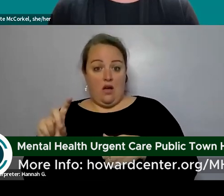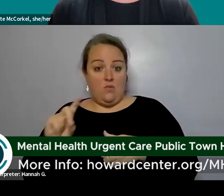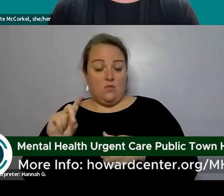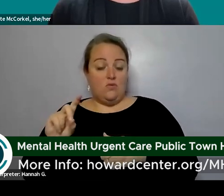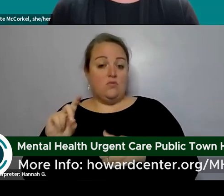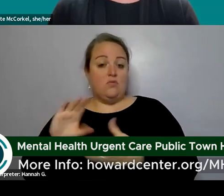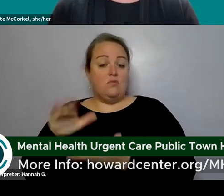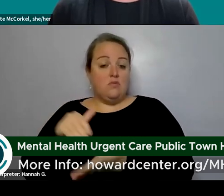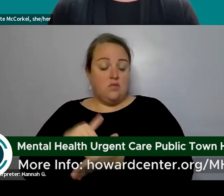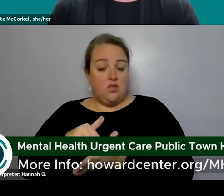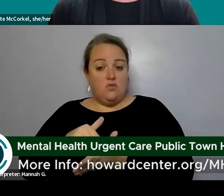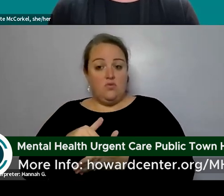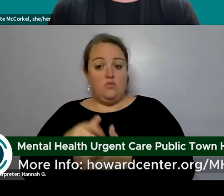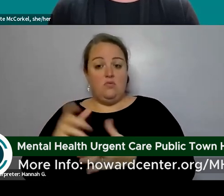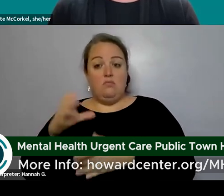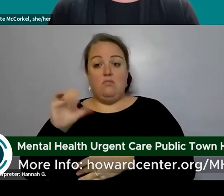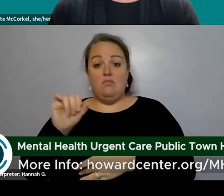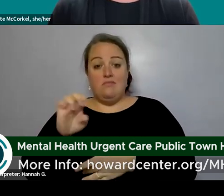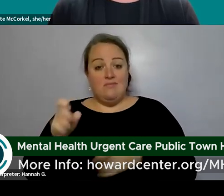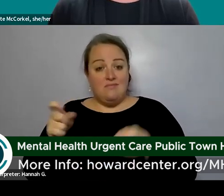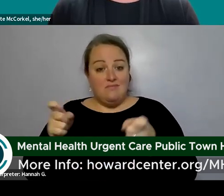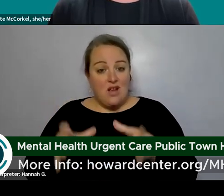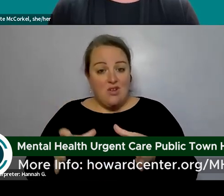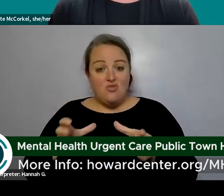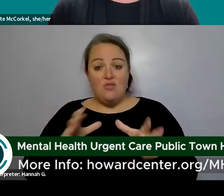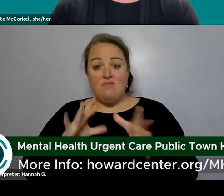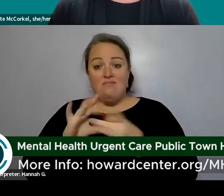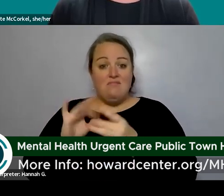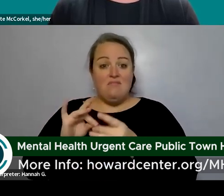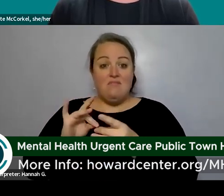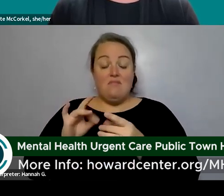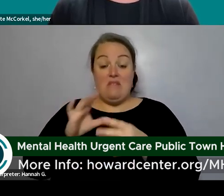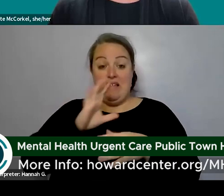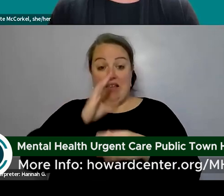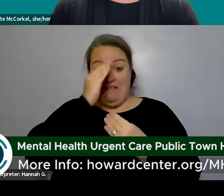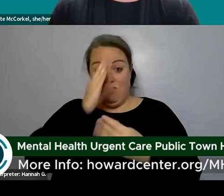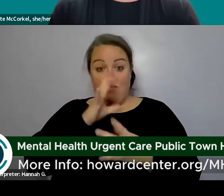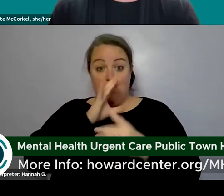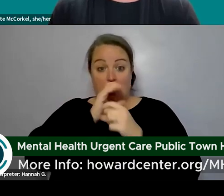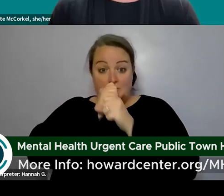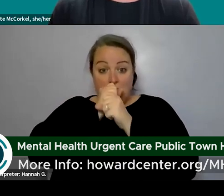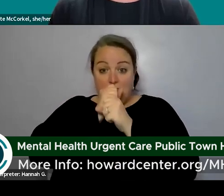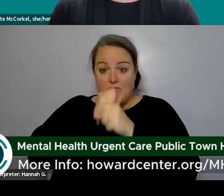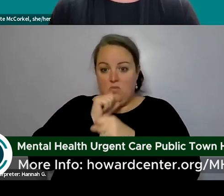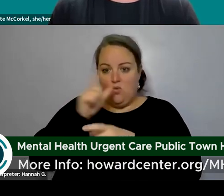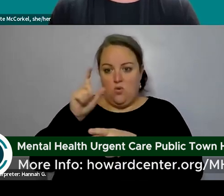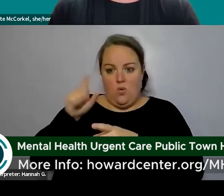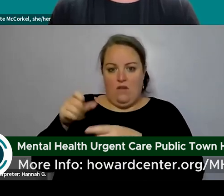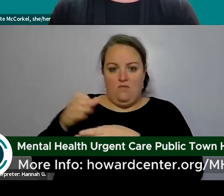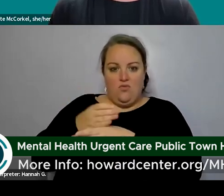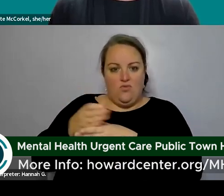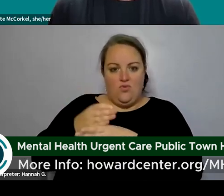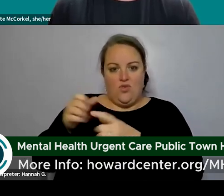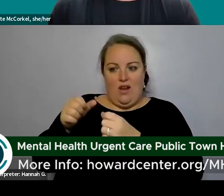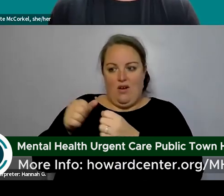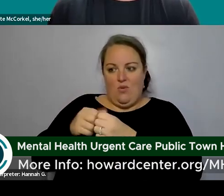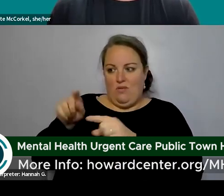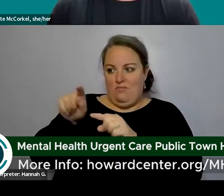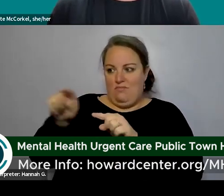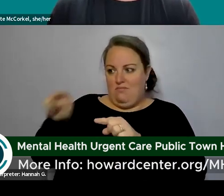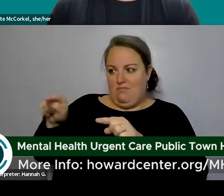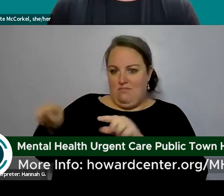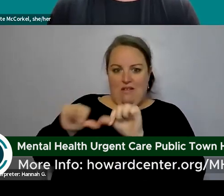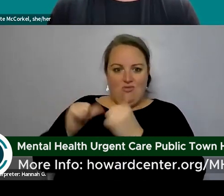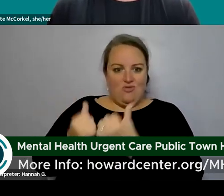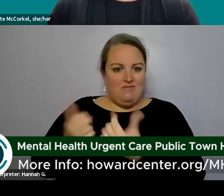don't have to share information with the nurse from community health centers or the peer specialist from pathways if